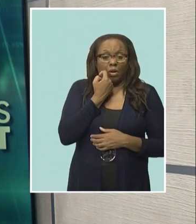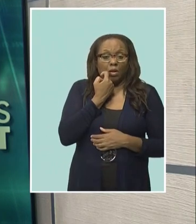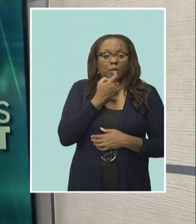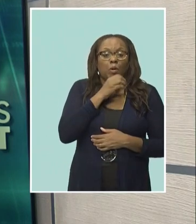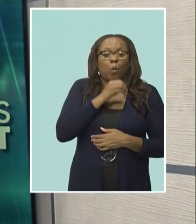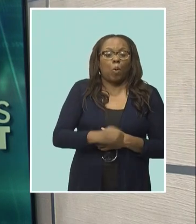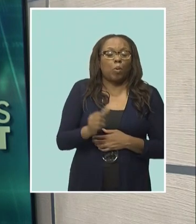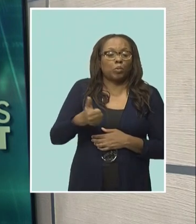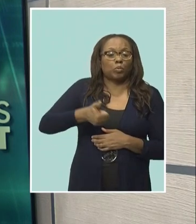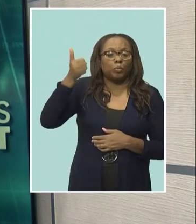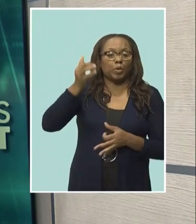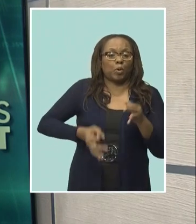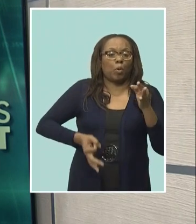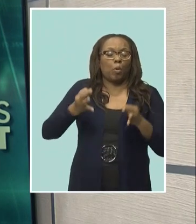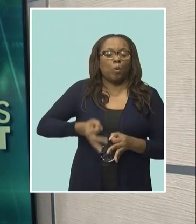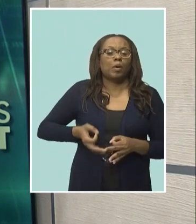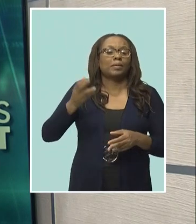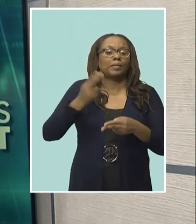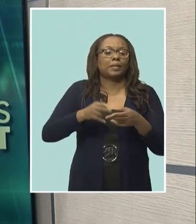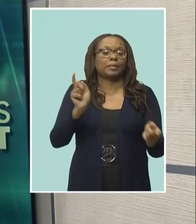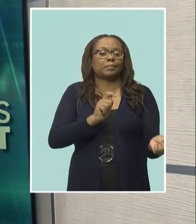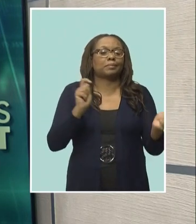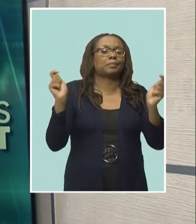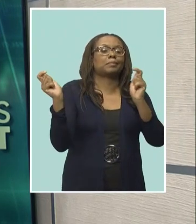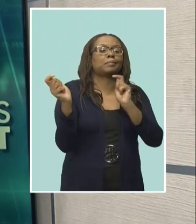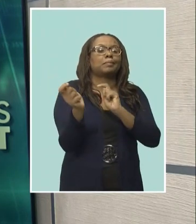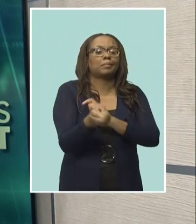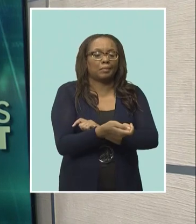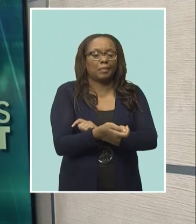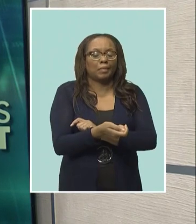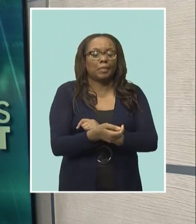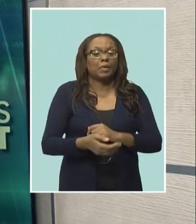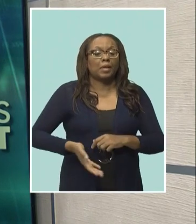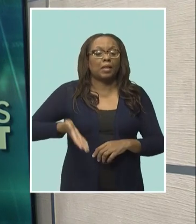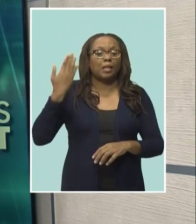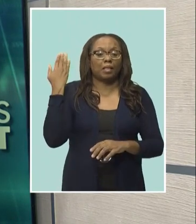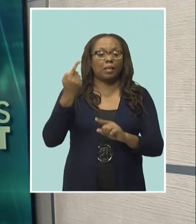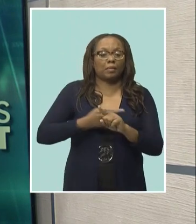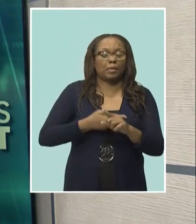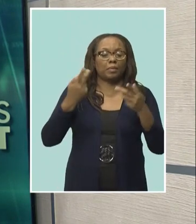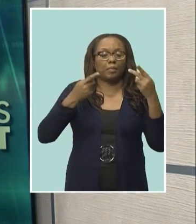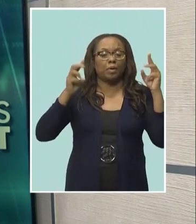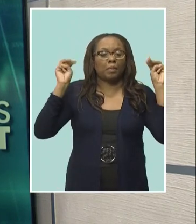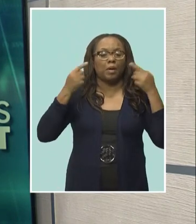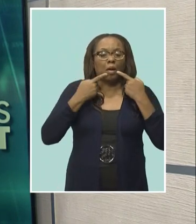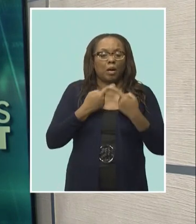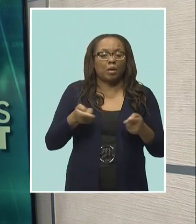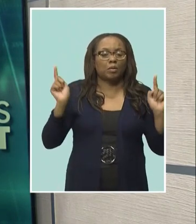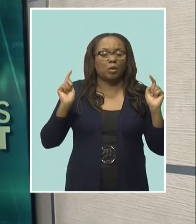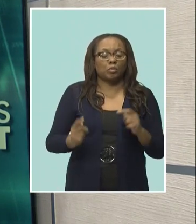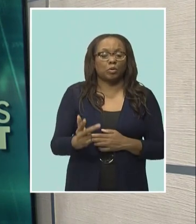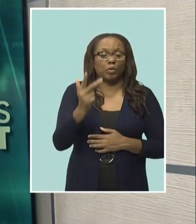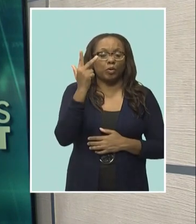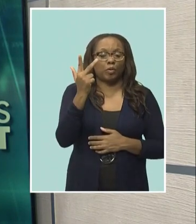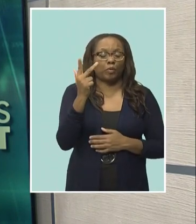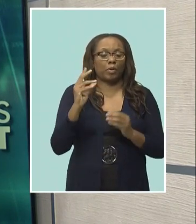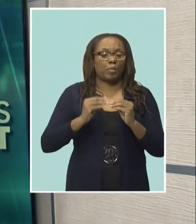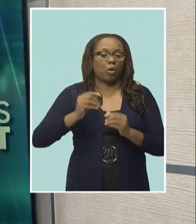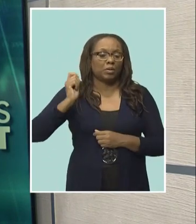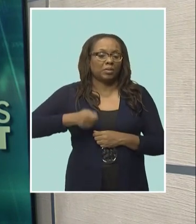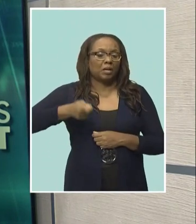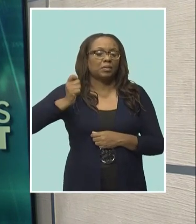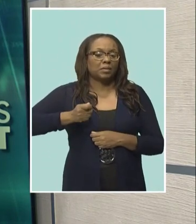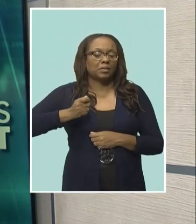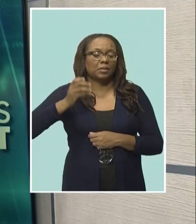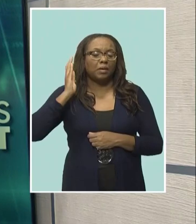stalwarts former Chief Justice Sir David Simmons and prominent attorney at law Sir Henry Ford. Just last month Prime Minister Amour-Mothley announced an